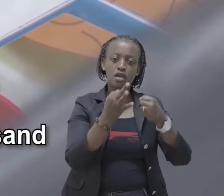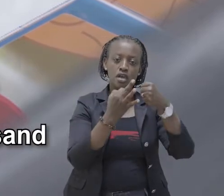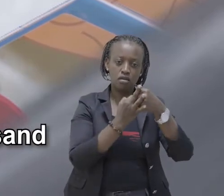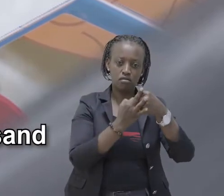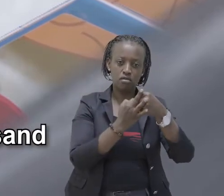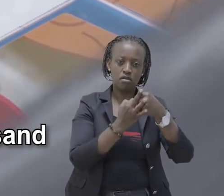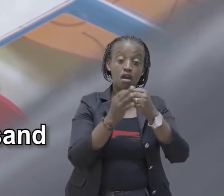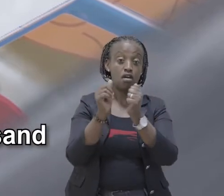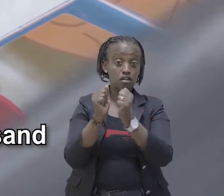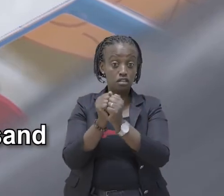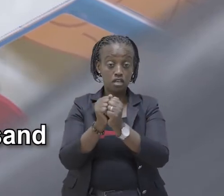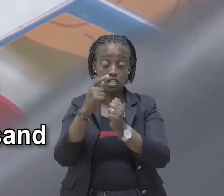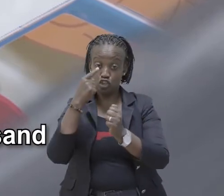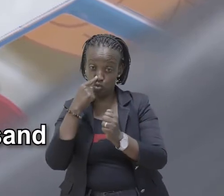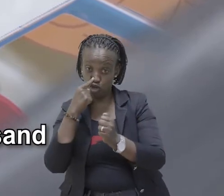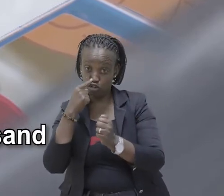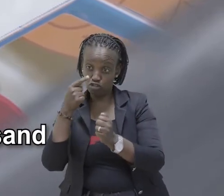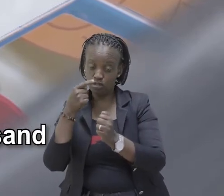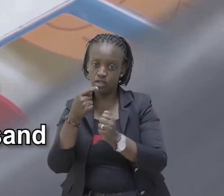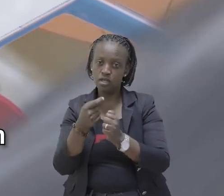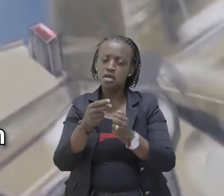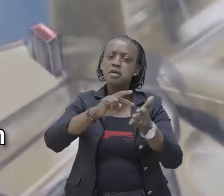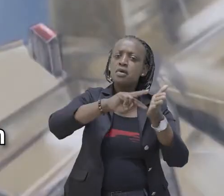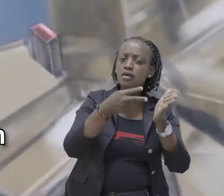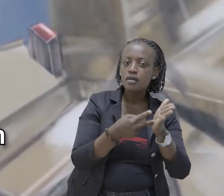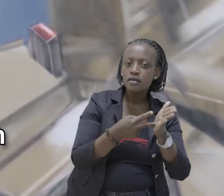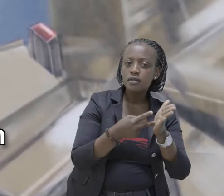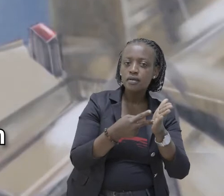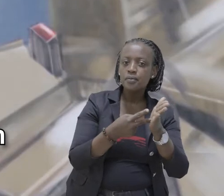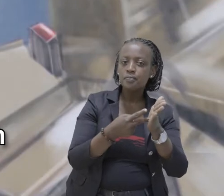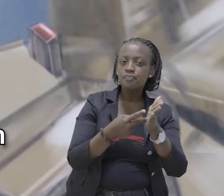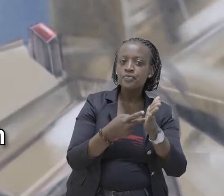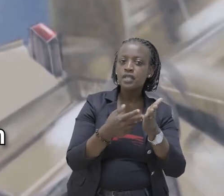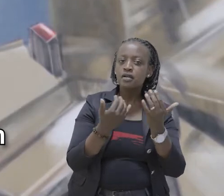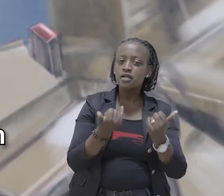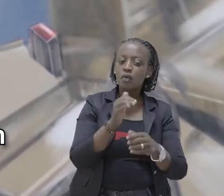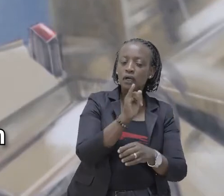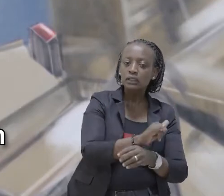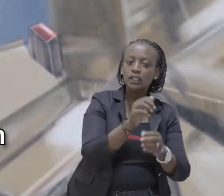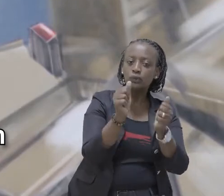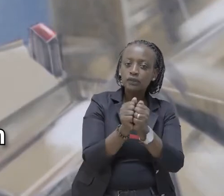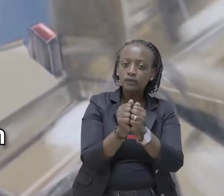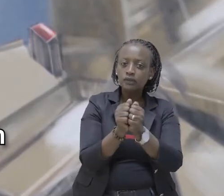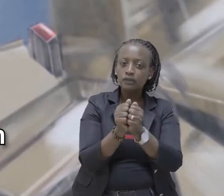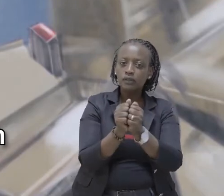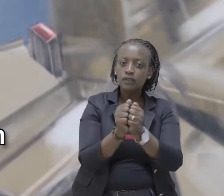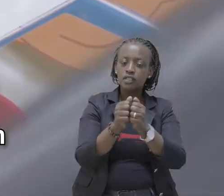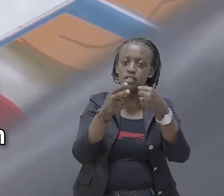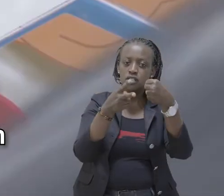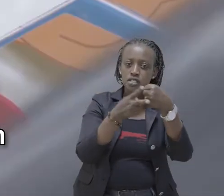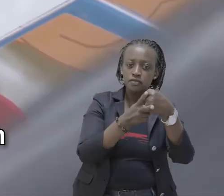,810 tomatoes That means that we are now left with